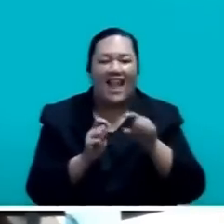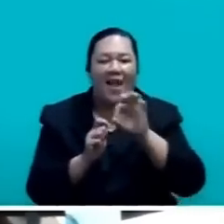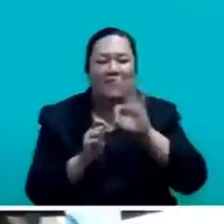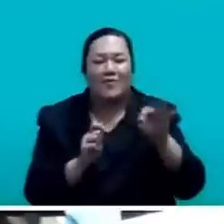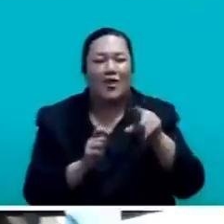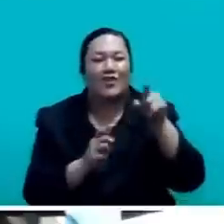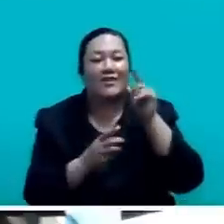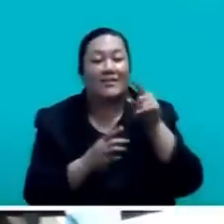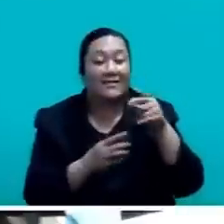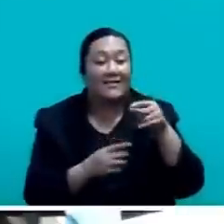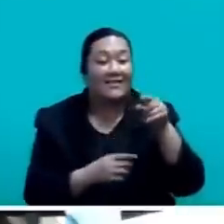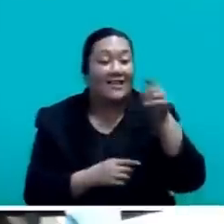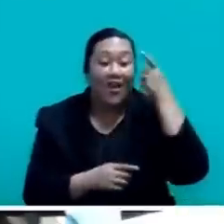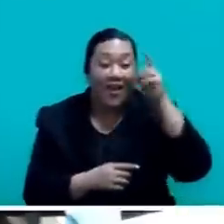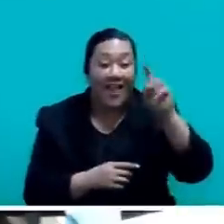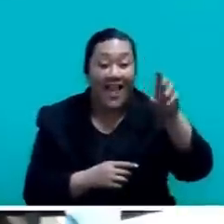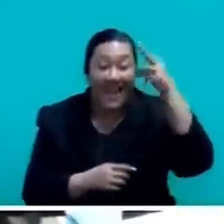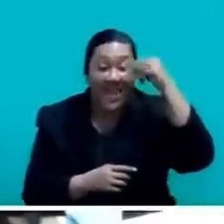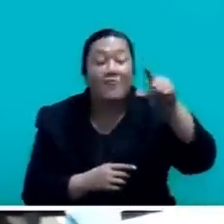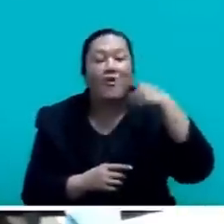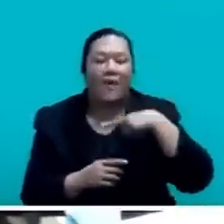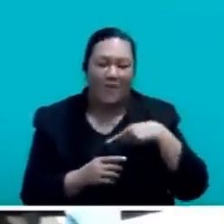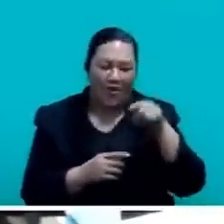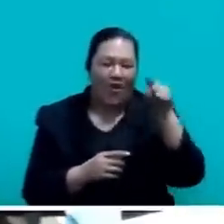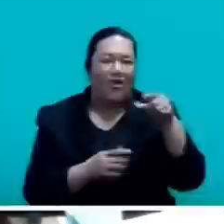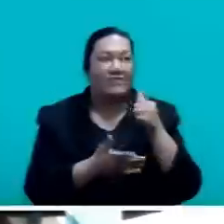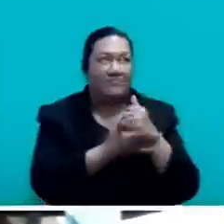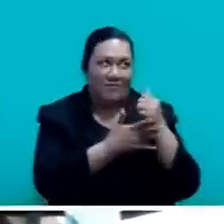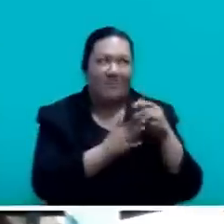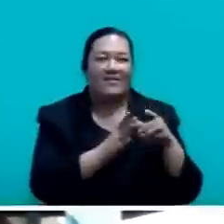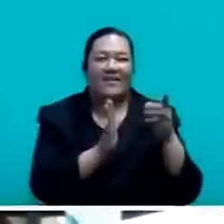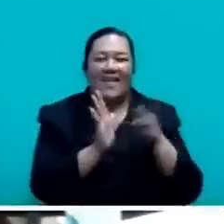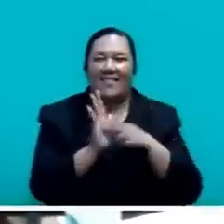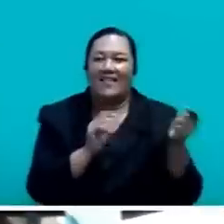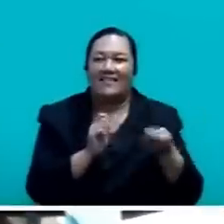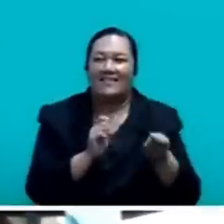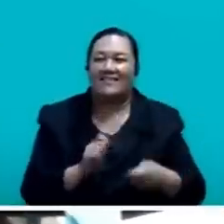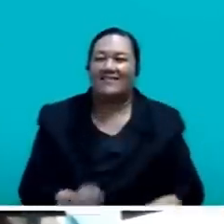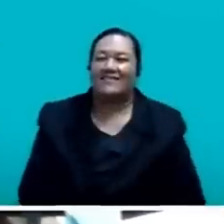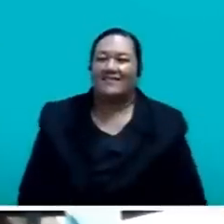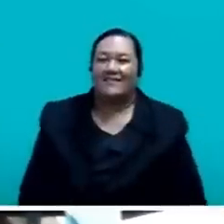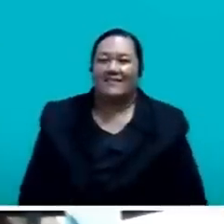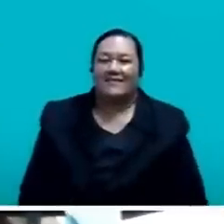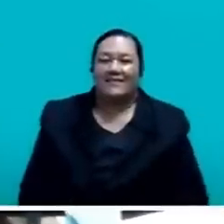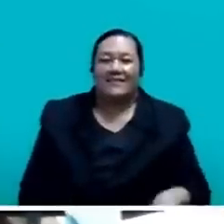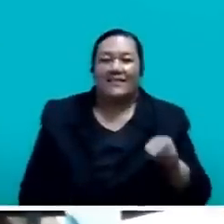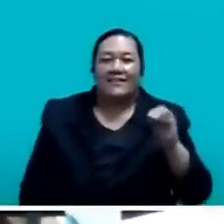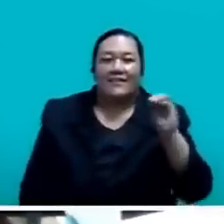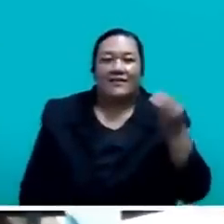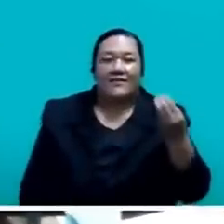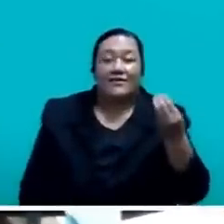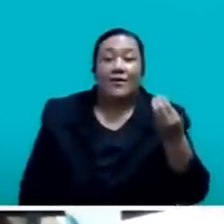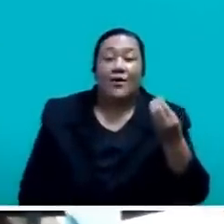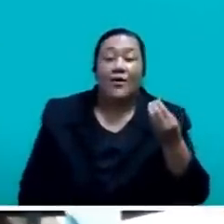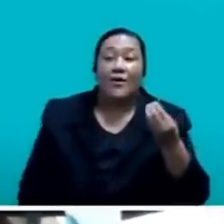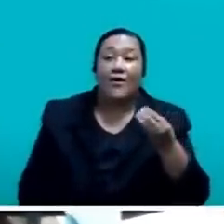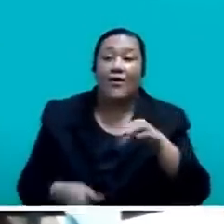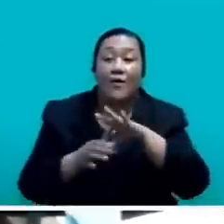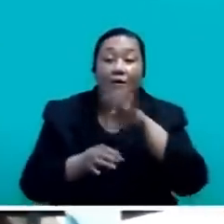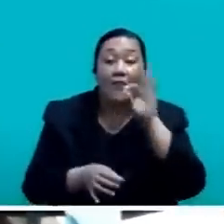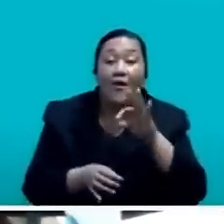But I ask the Honourable Members, we still have your vote count. So, remember your voters from